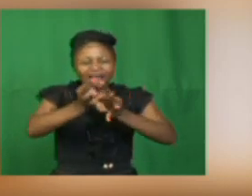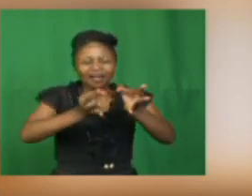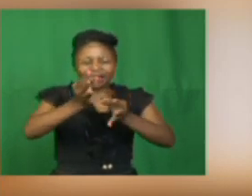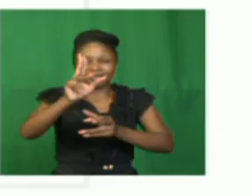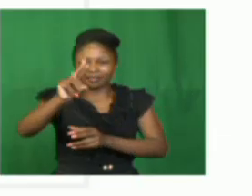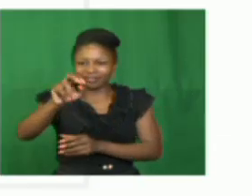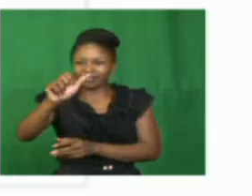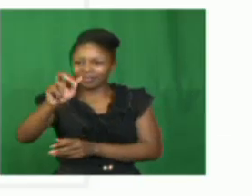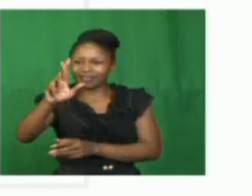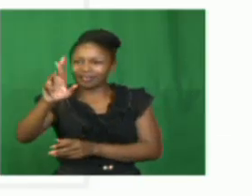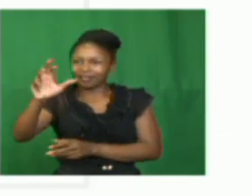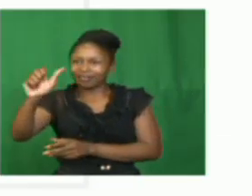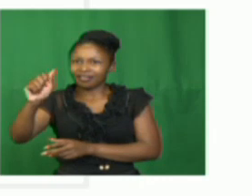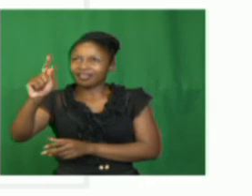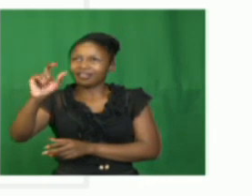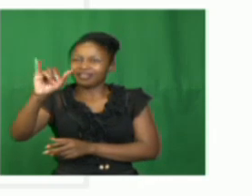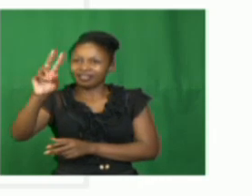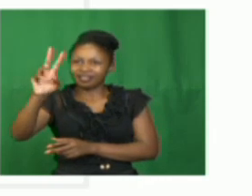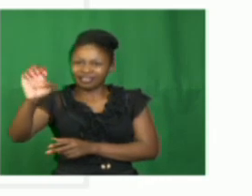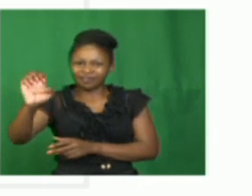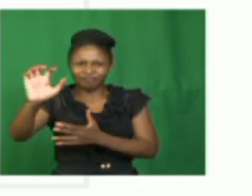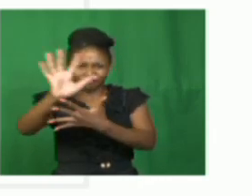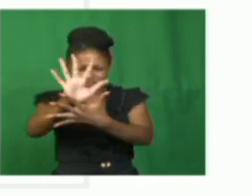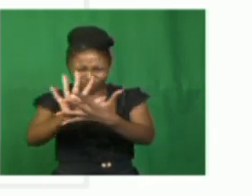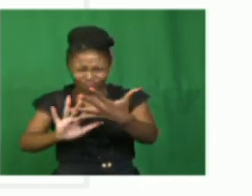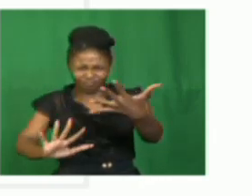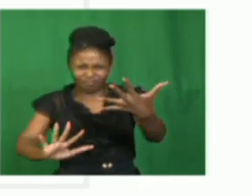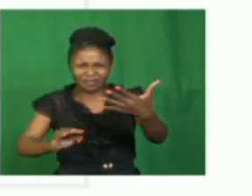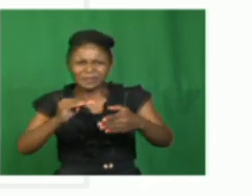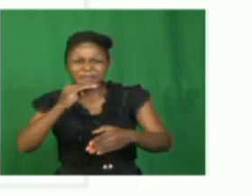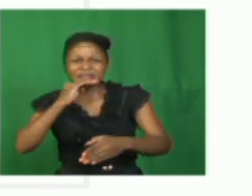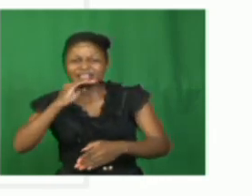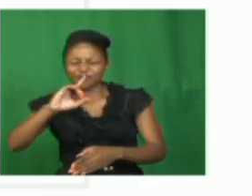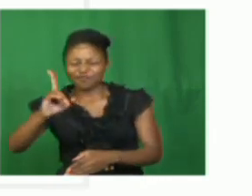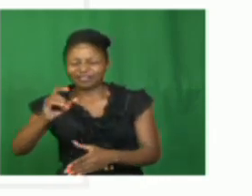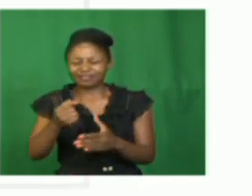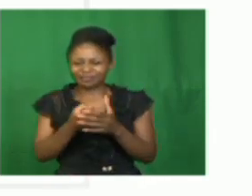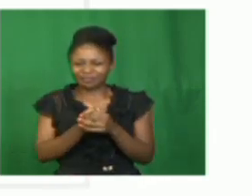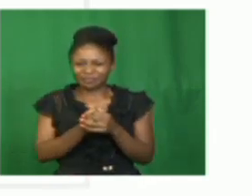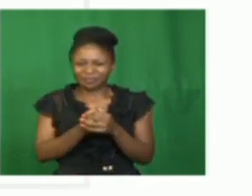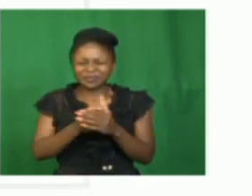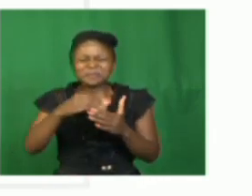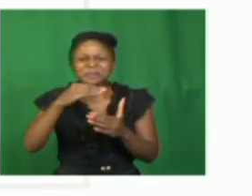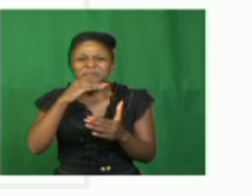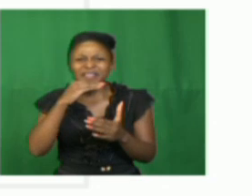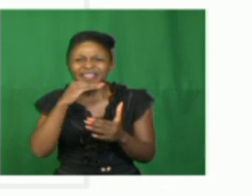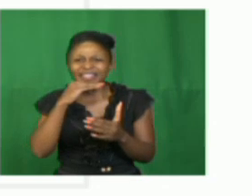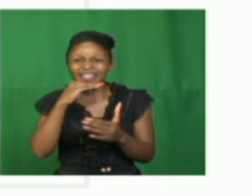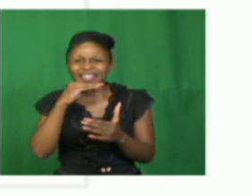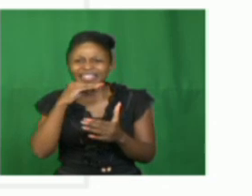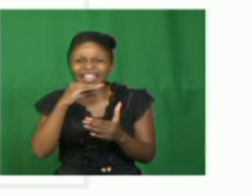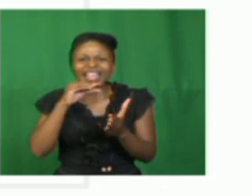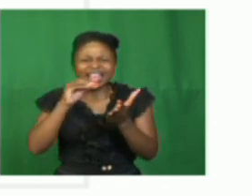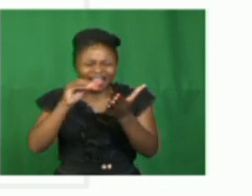A narrative is a series of events told